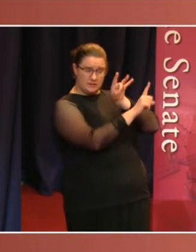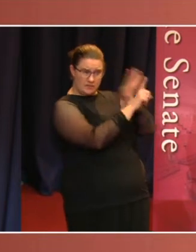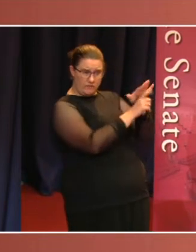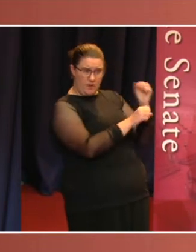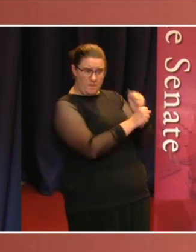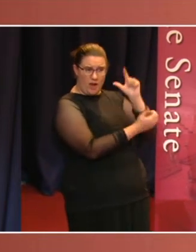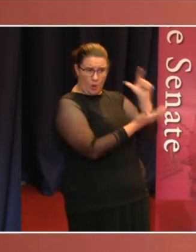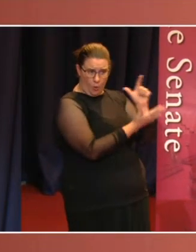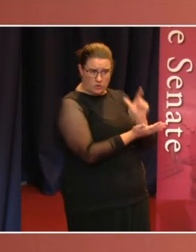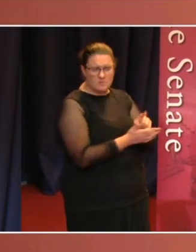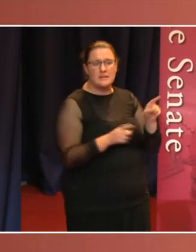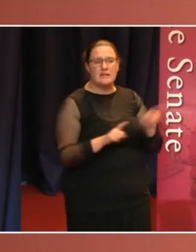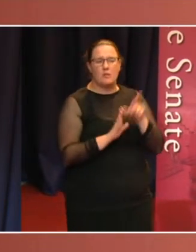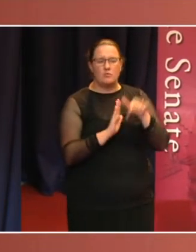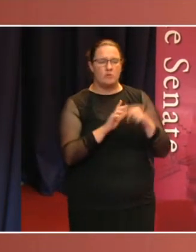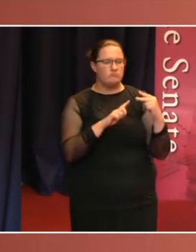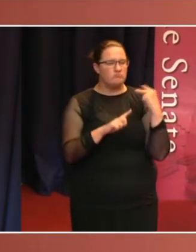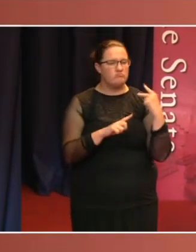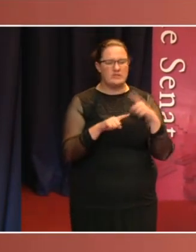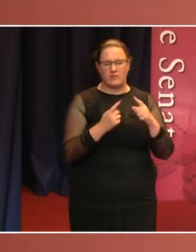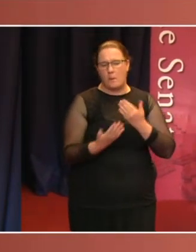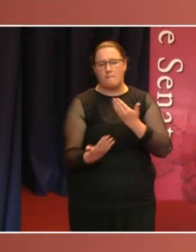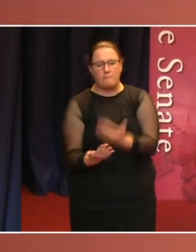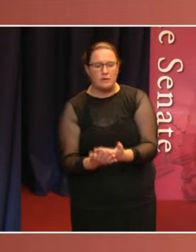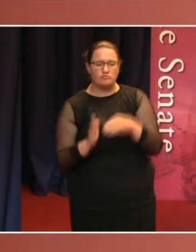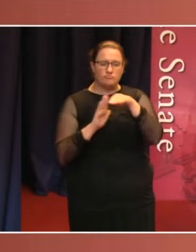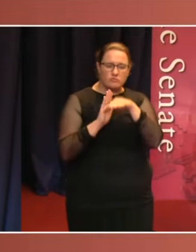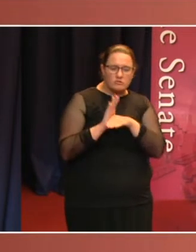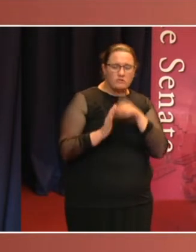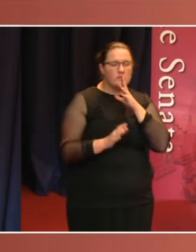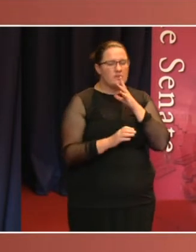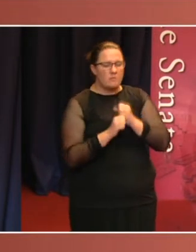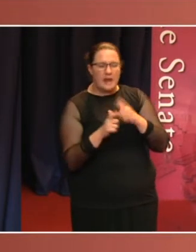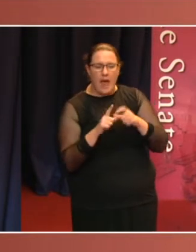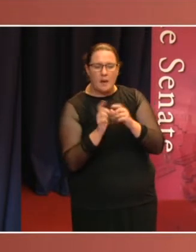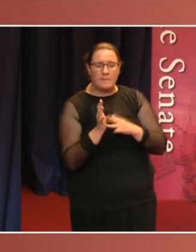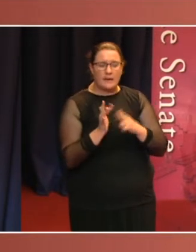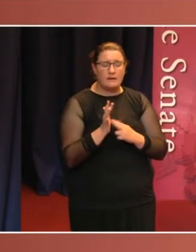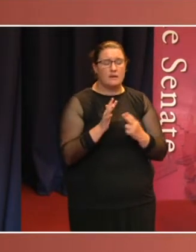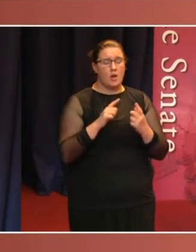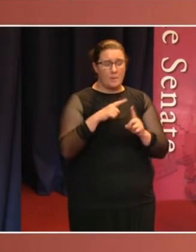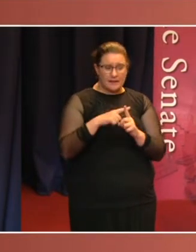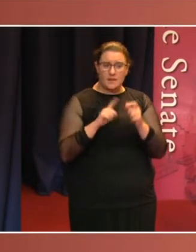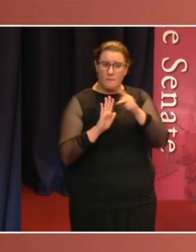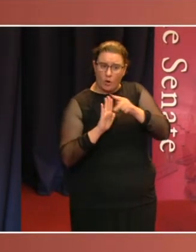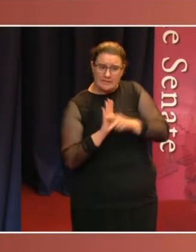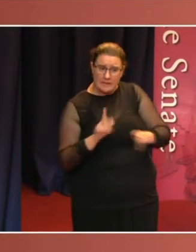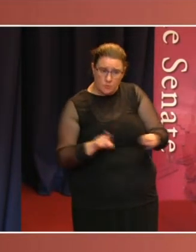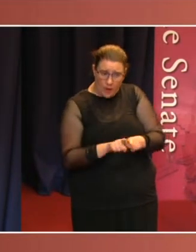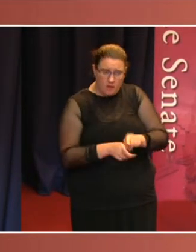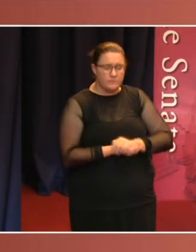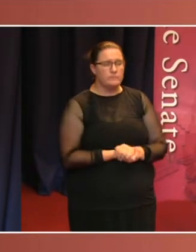Review of bills, regulations, government administration and policy. It also exercises